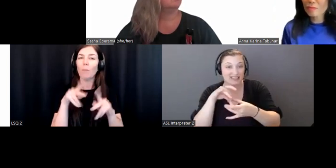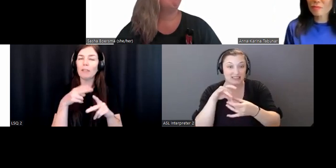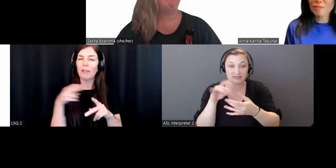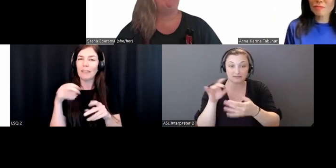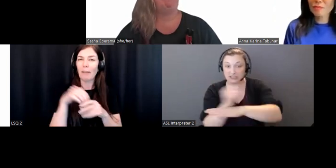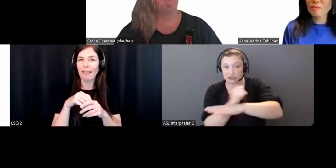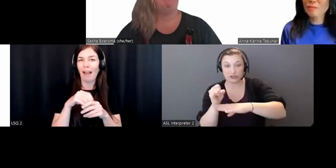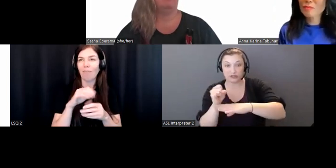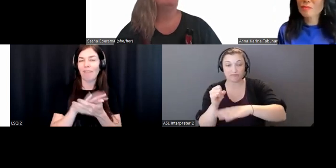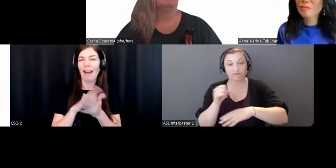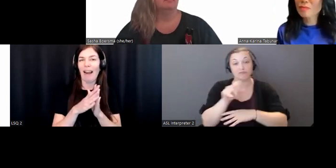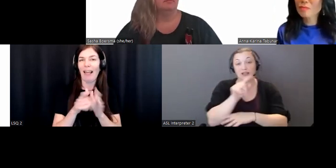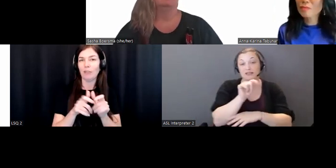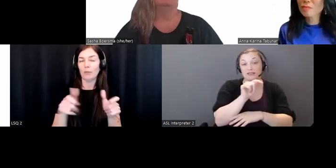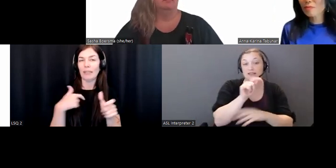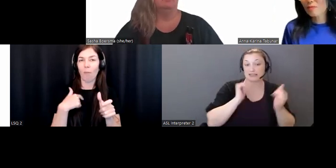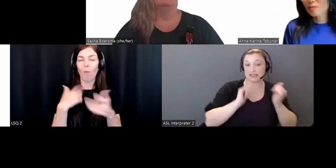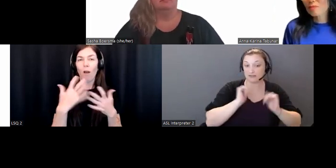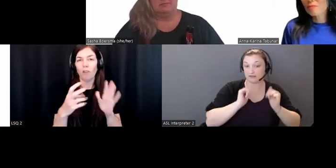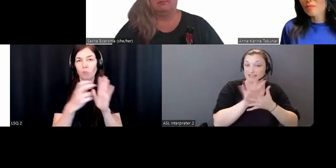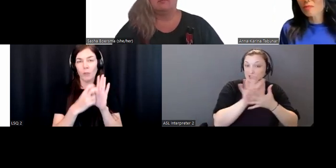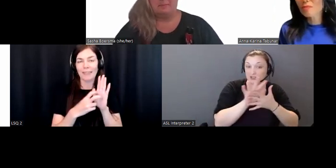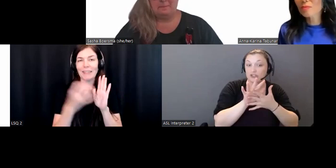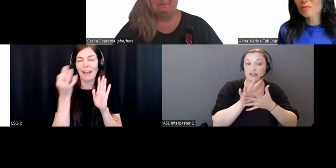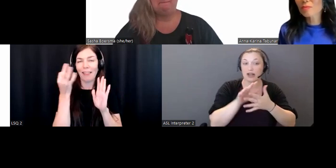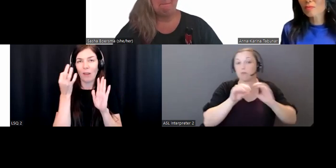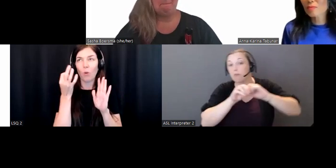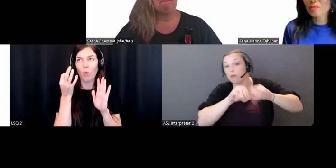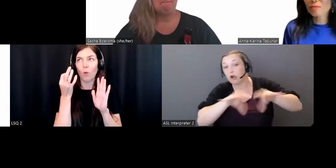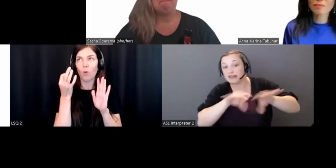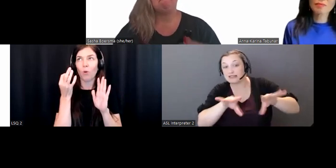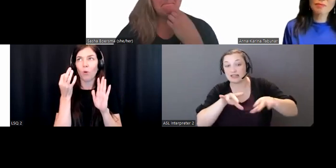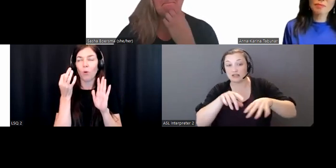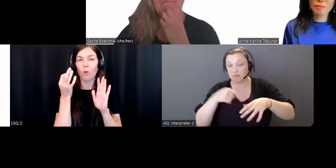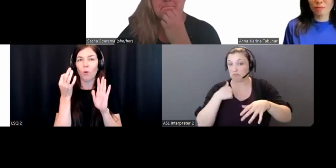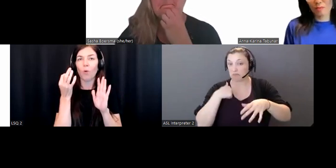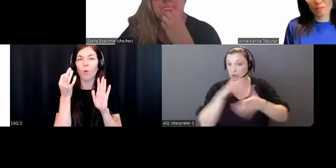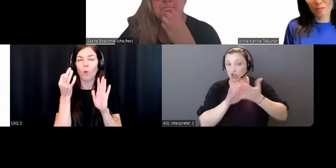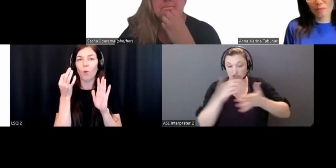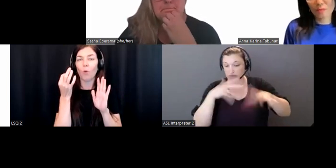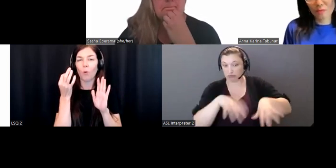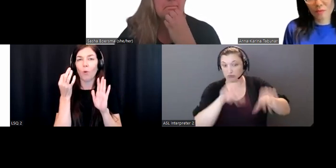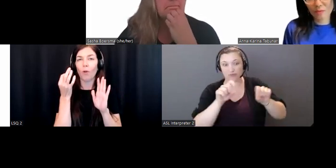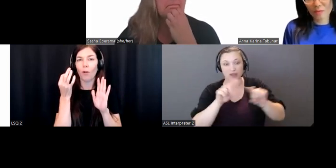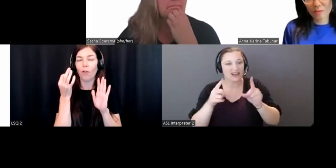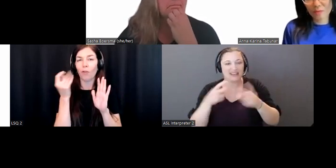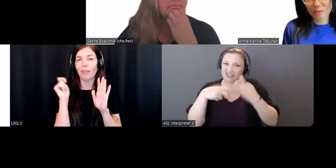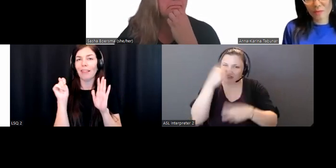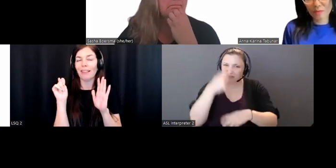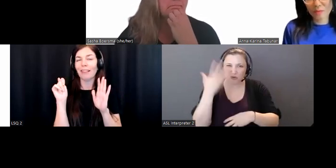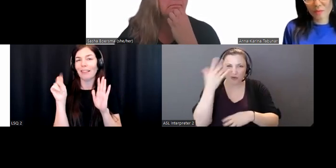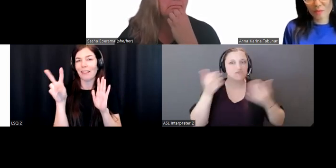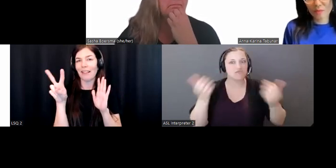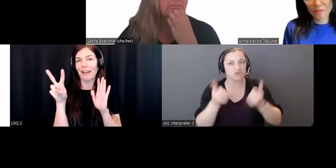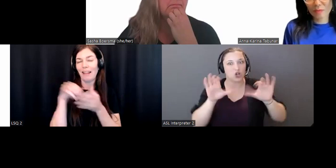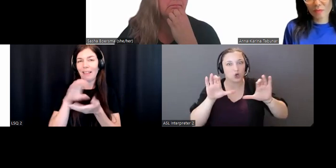in college, and acceptance for me as a person with a disability was hard to get, as there was a lot of group work, and this was even before entering